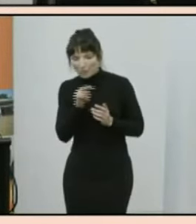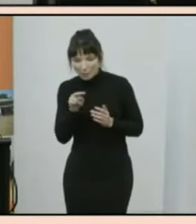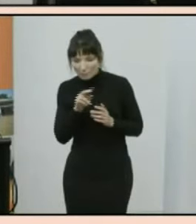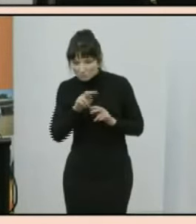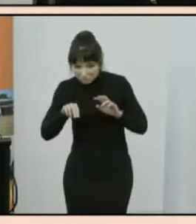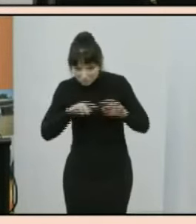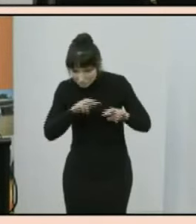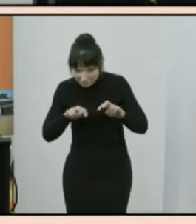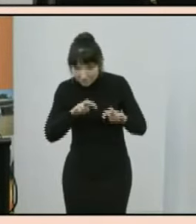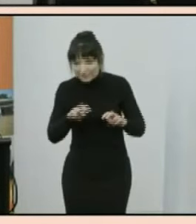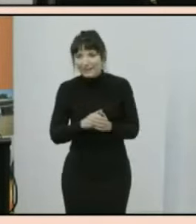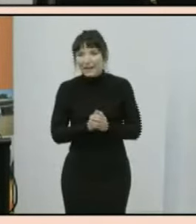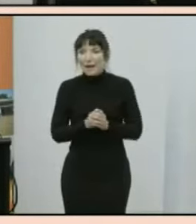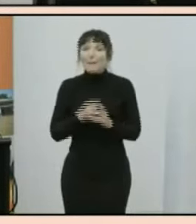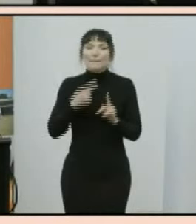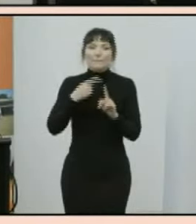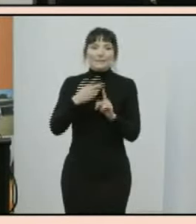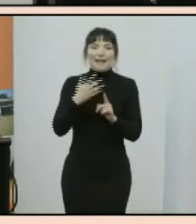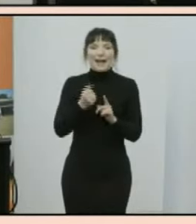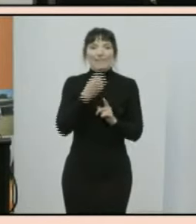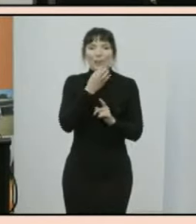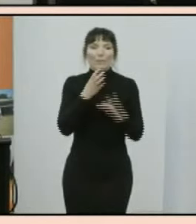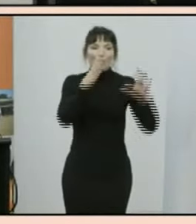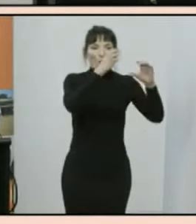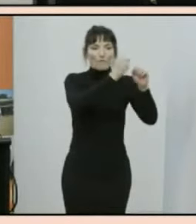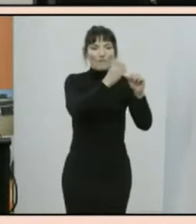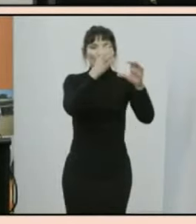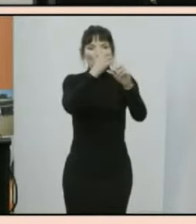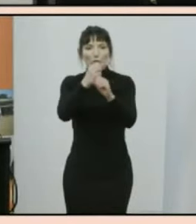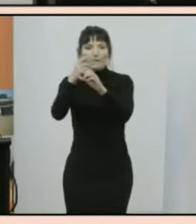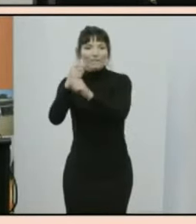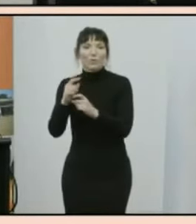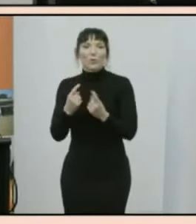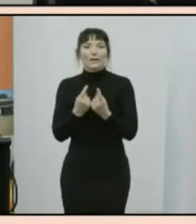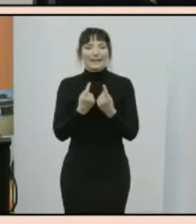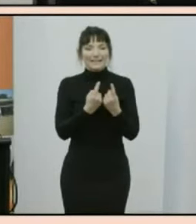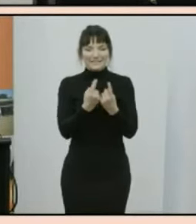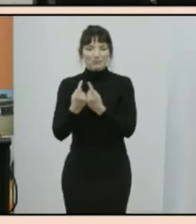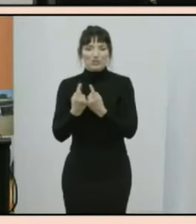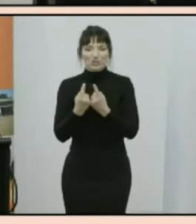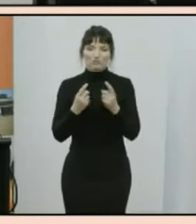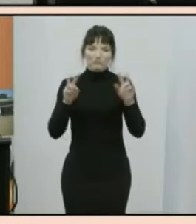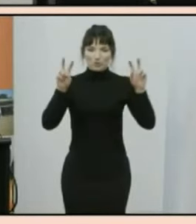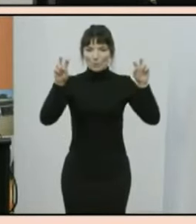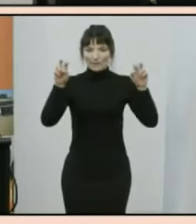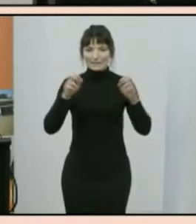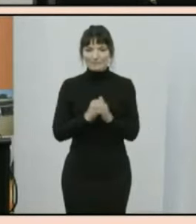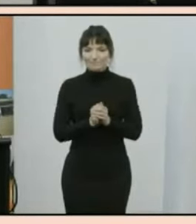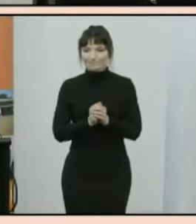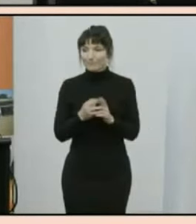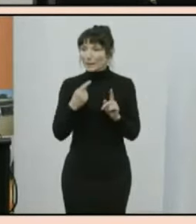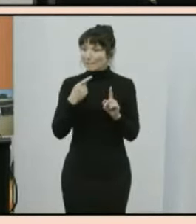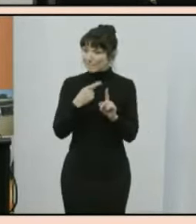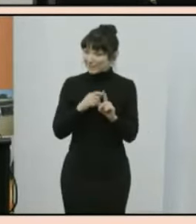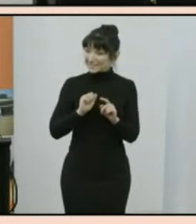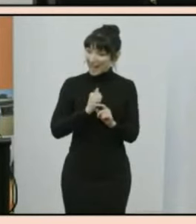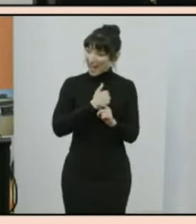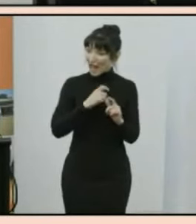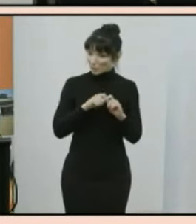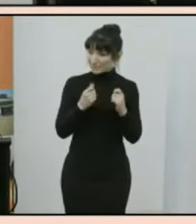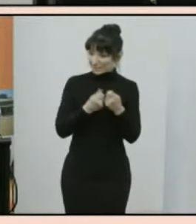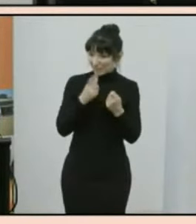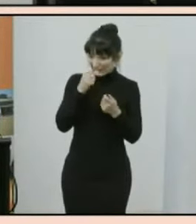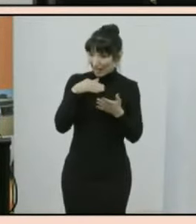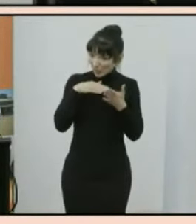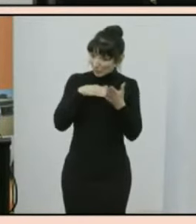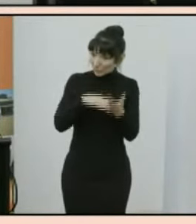pages that provide an overview of each census topic with downloadable data and in addition to that our team are available to support you in searching